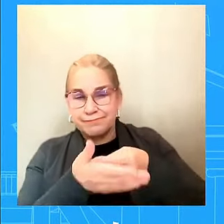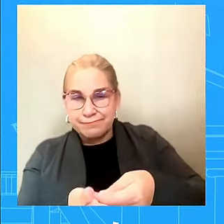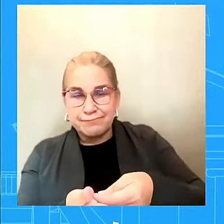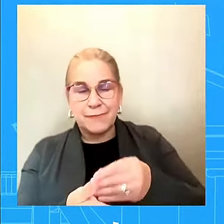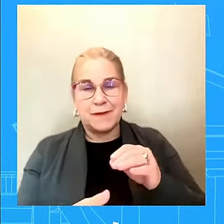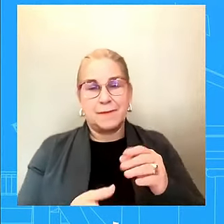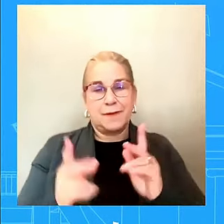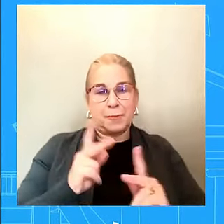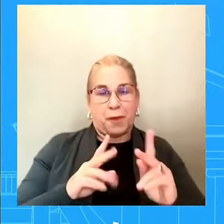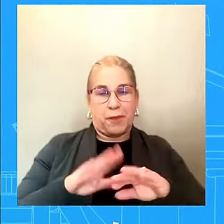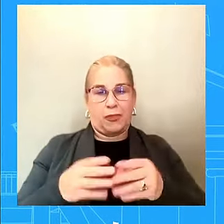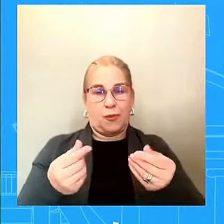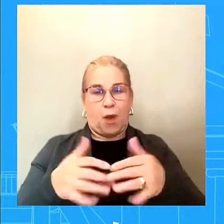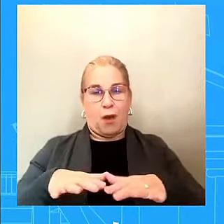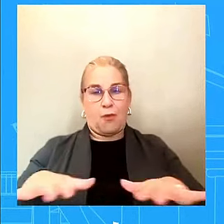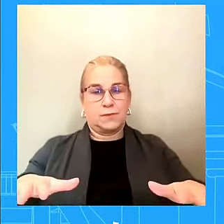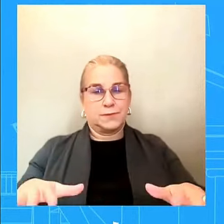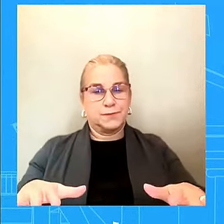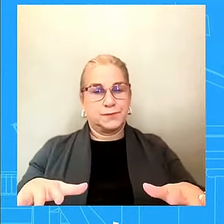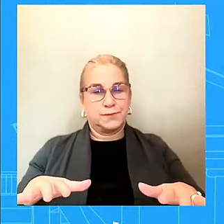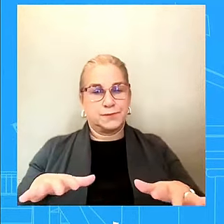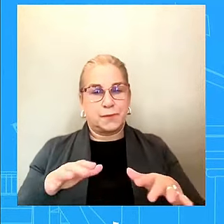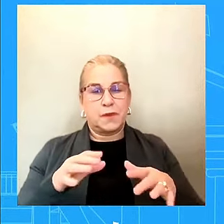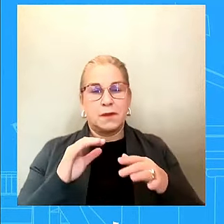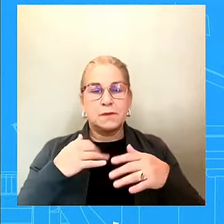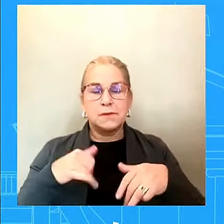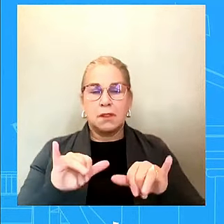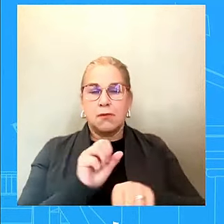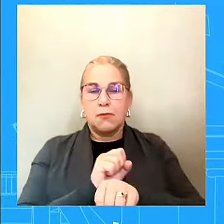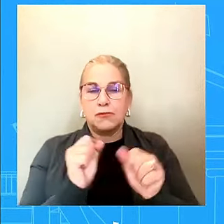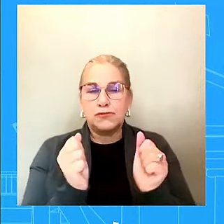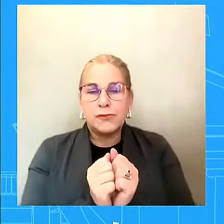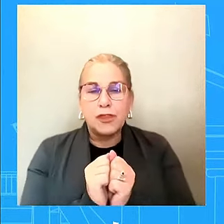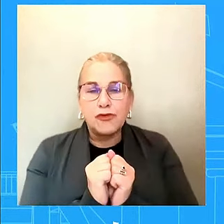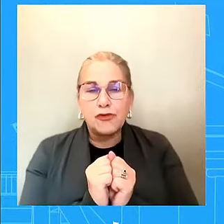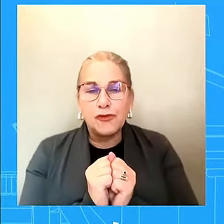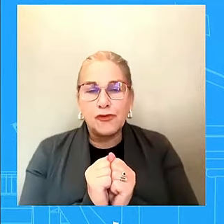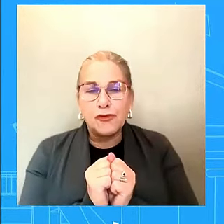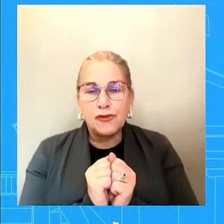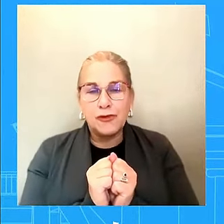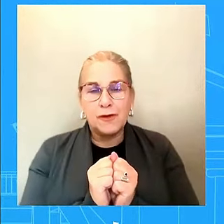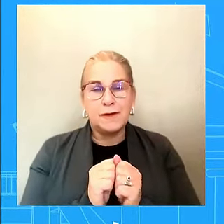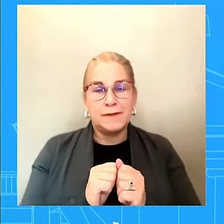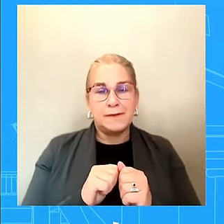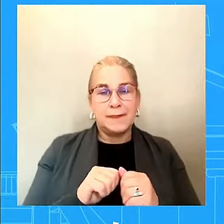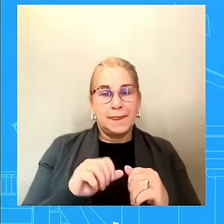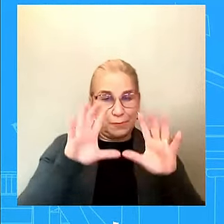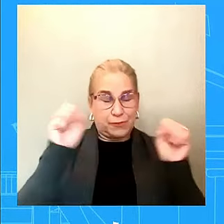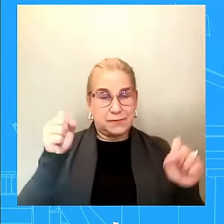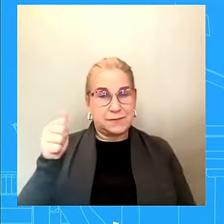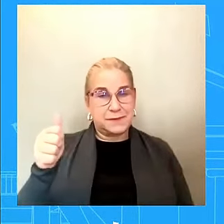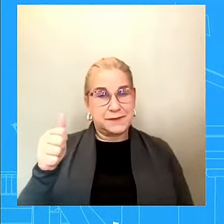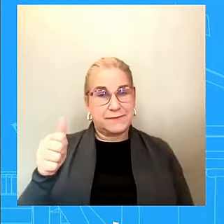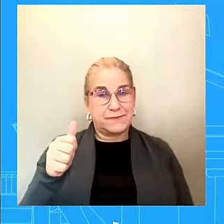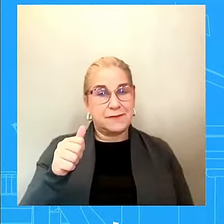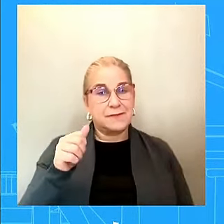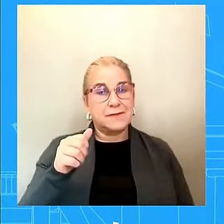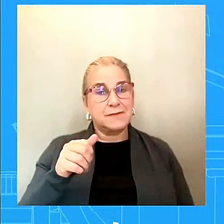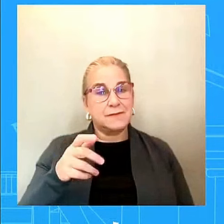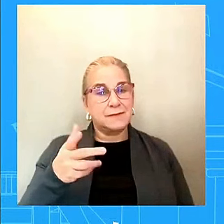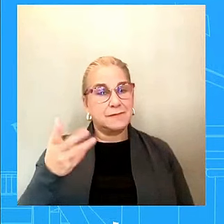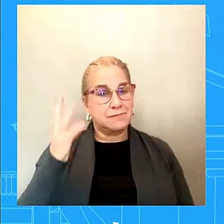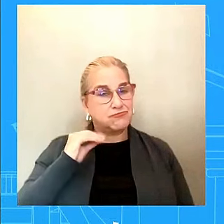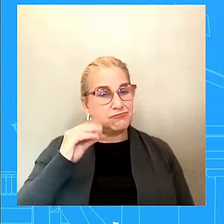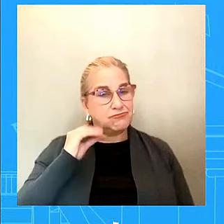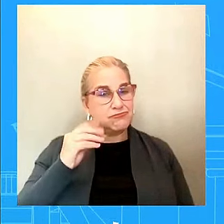together. Uh, the President knows what it's like to be the Vice President, uh, and knows what it takes to be the Vice President and what's needed there. And so